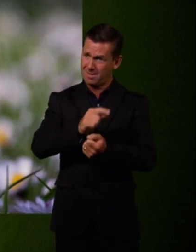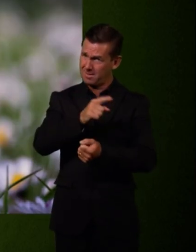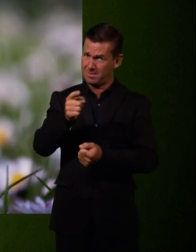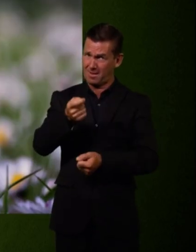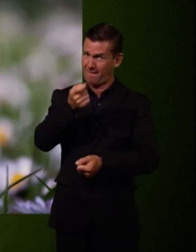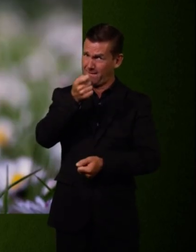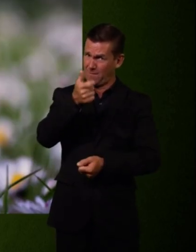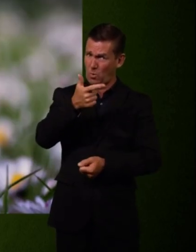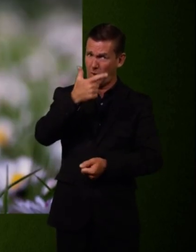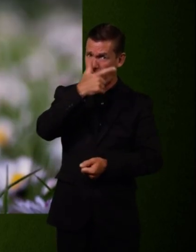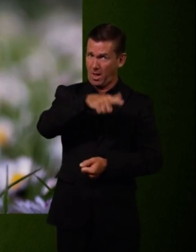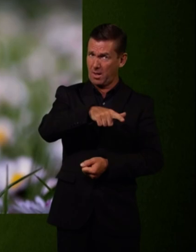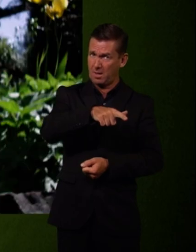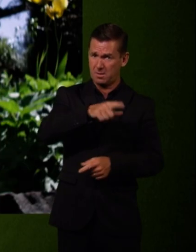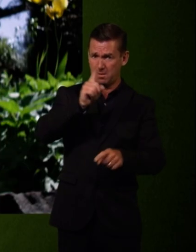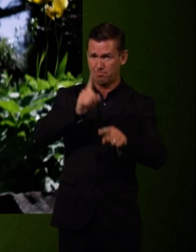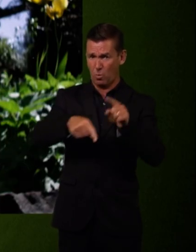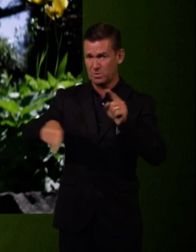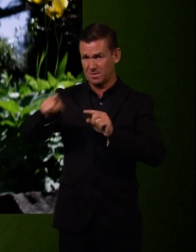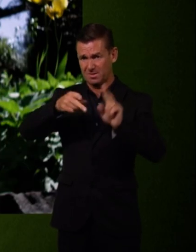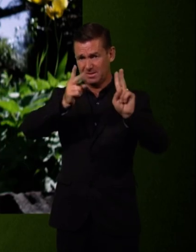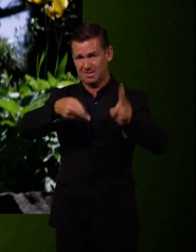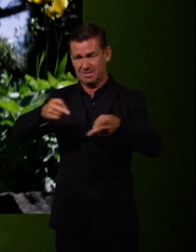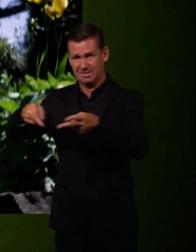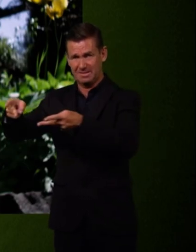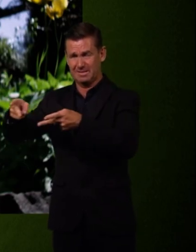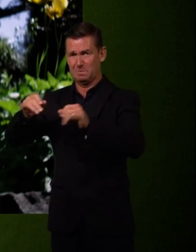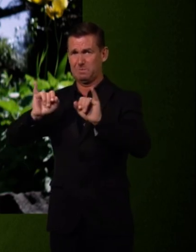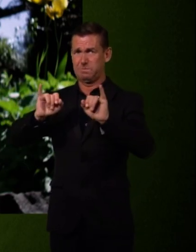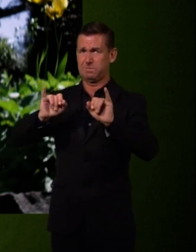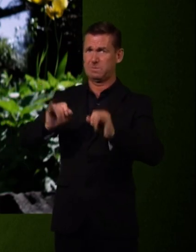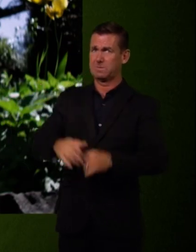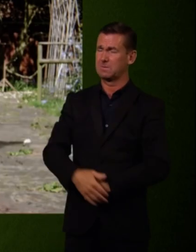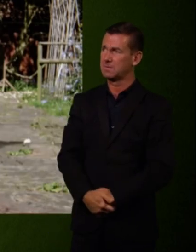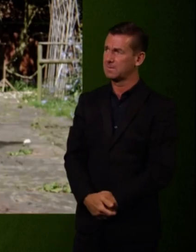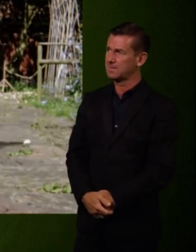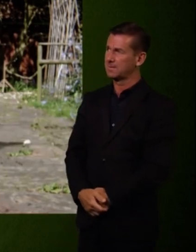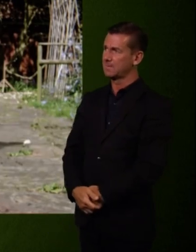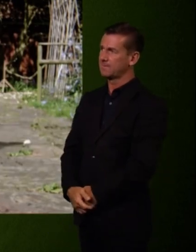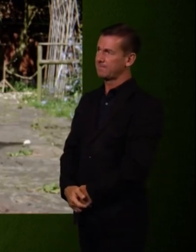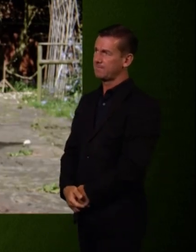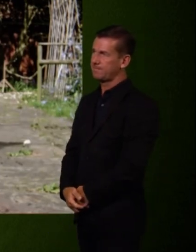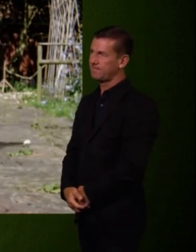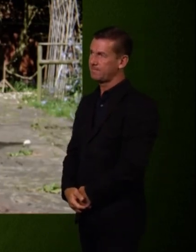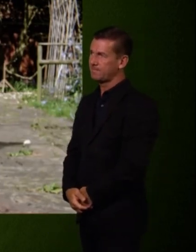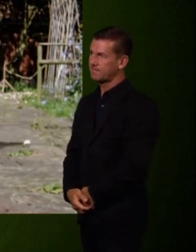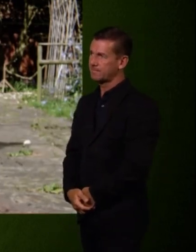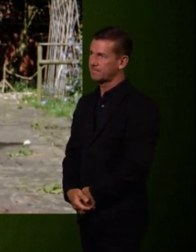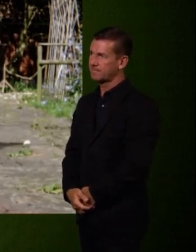this grisly end and make it to the beautiful adult fluttering form.